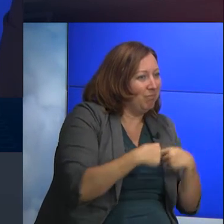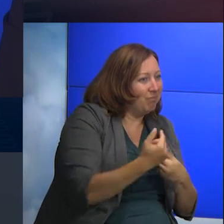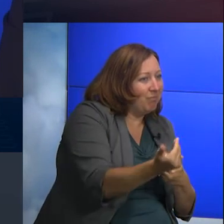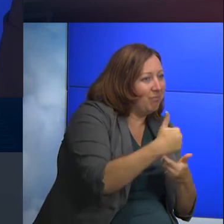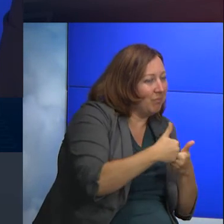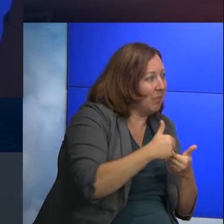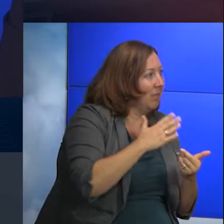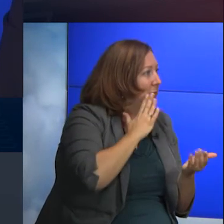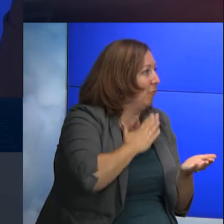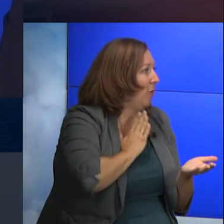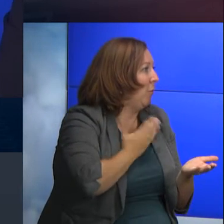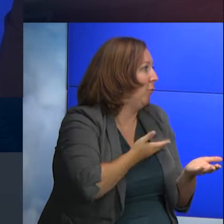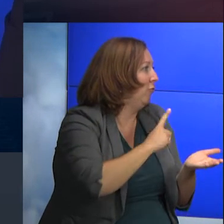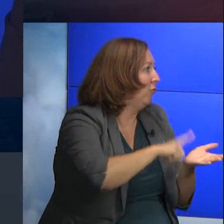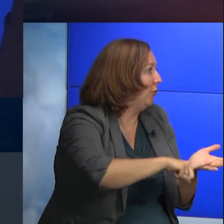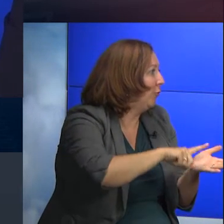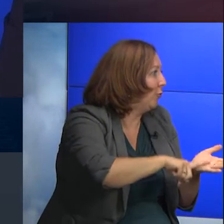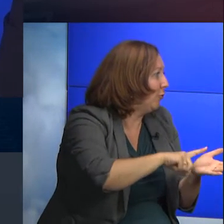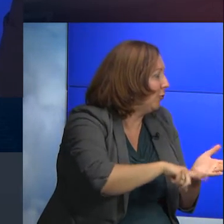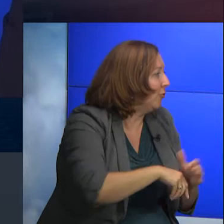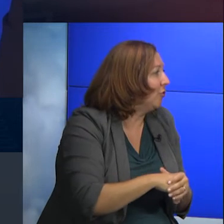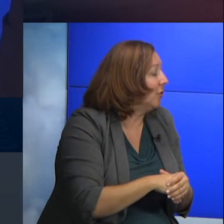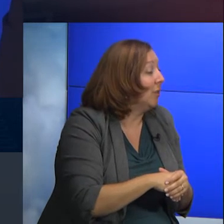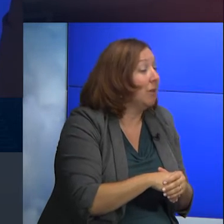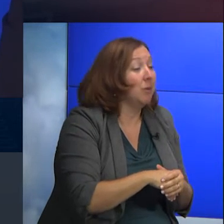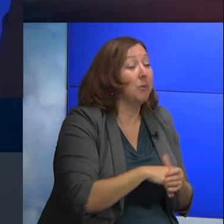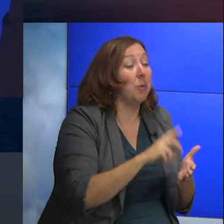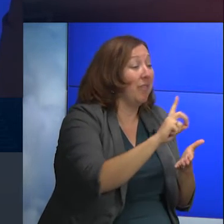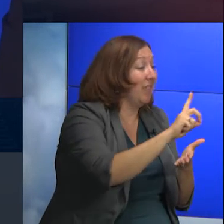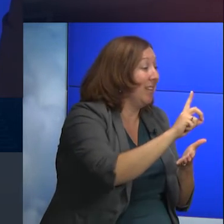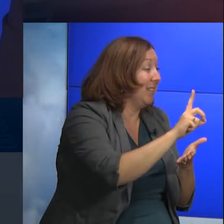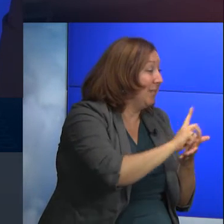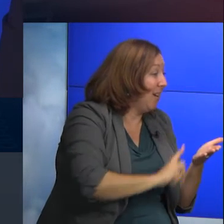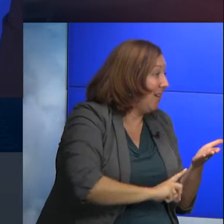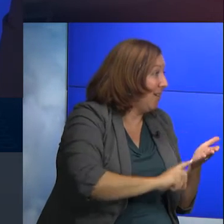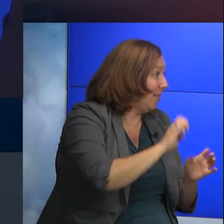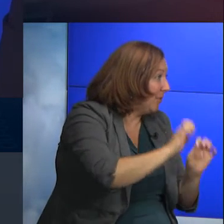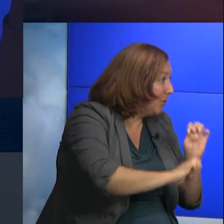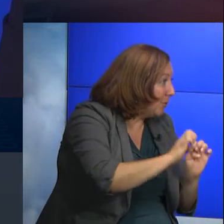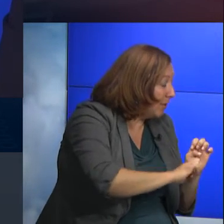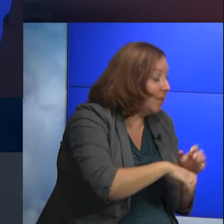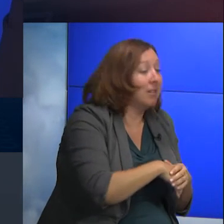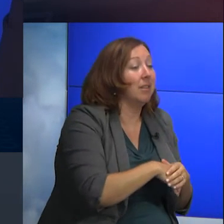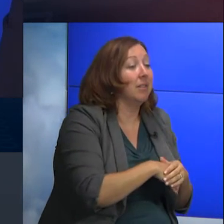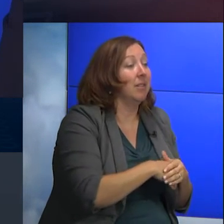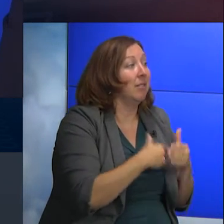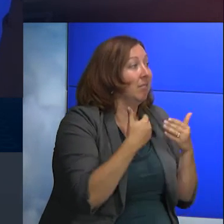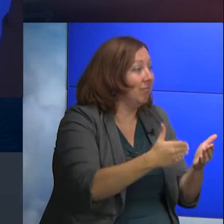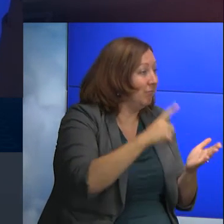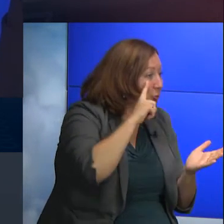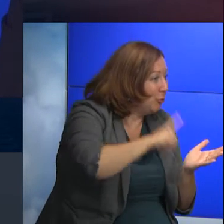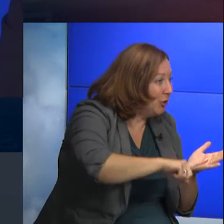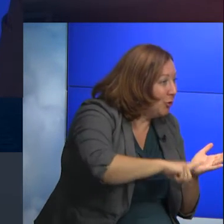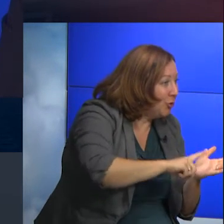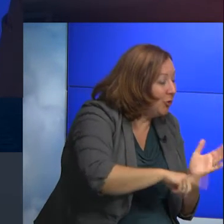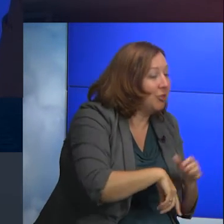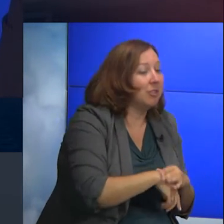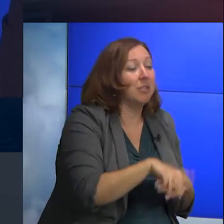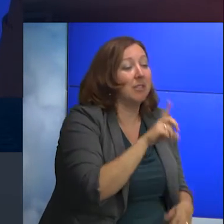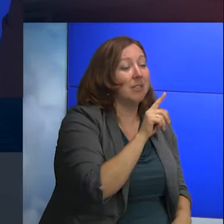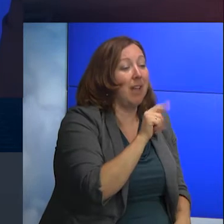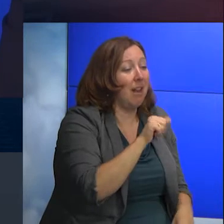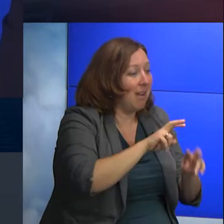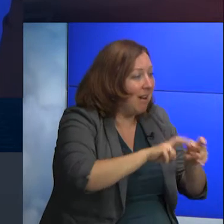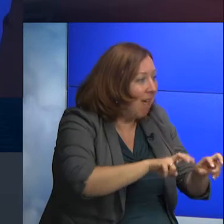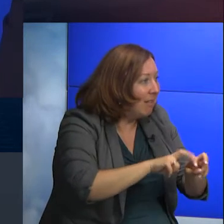research, so we collaborated on the design of the experiment, carrying it out, doing the data analysis, and